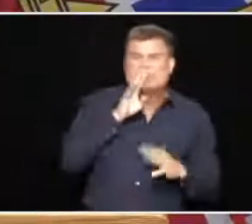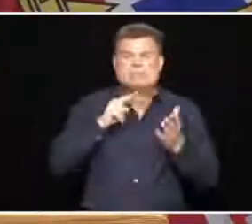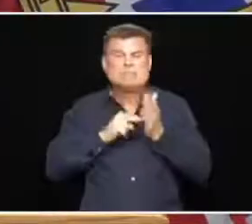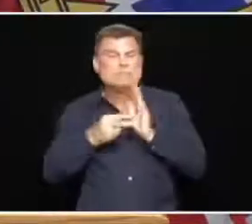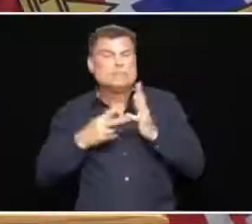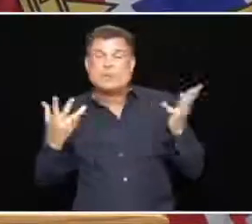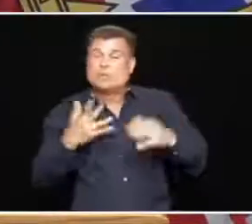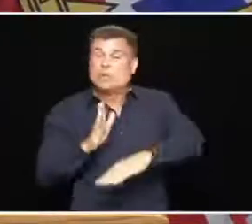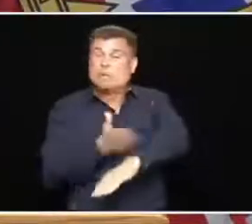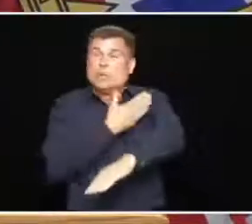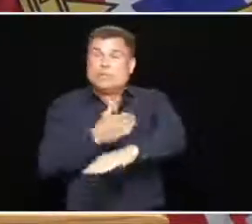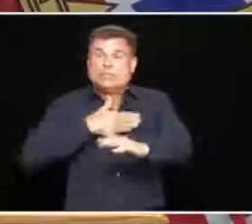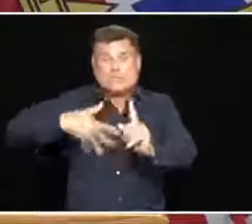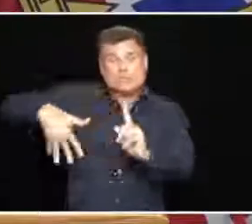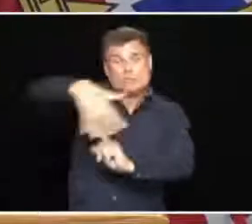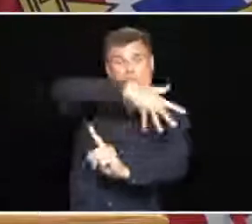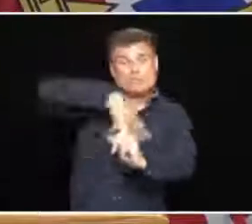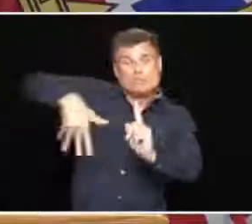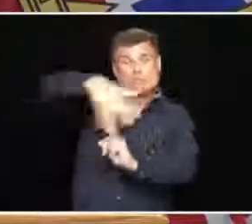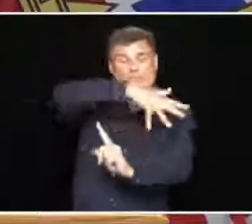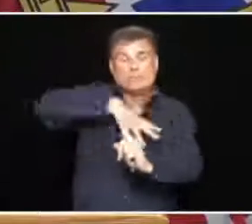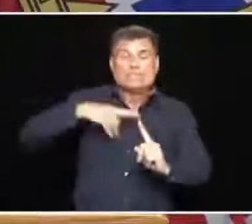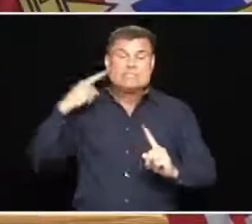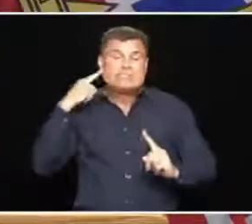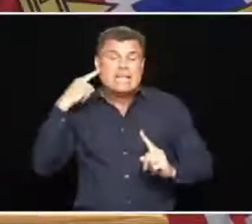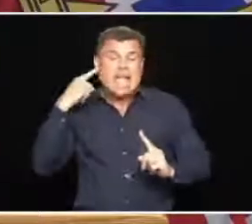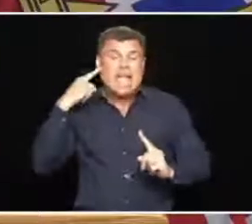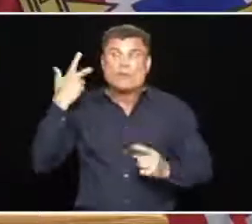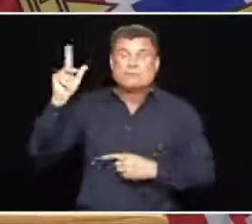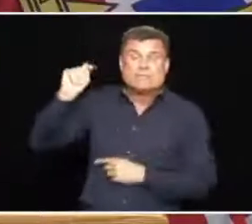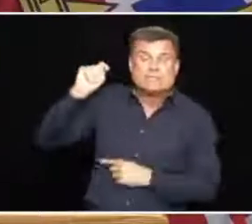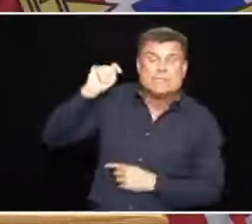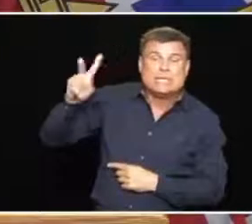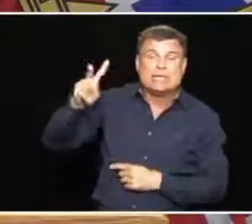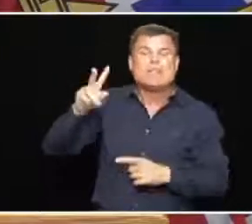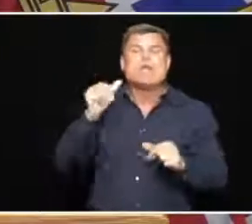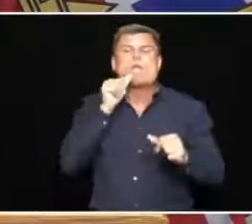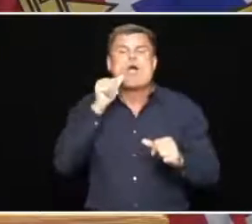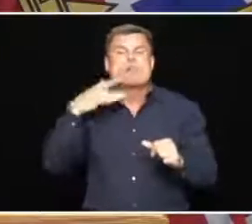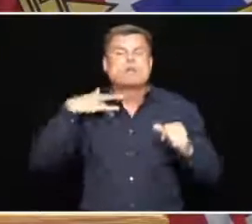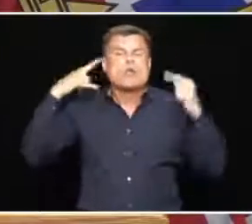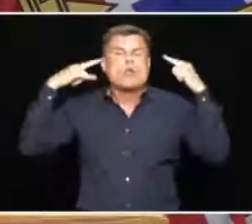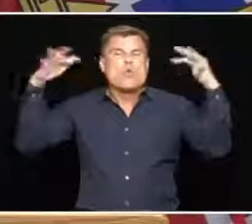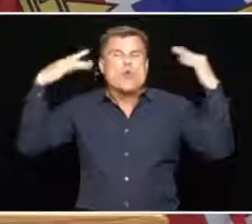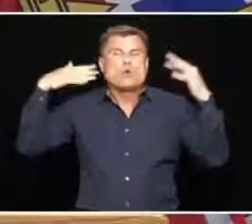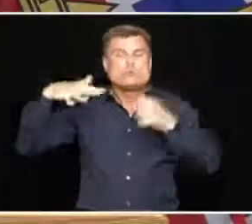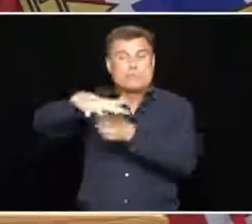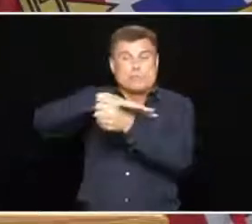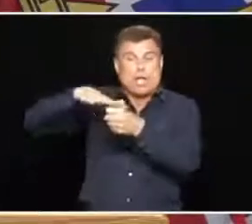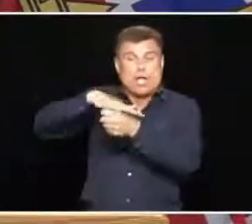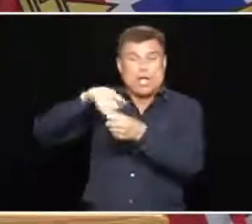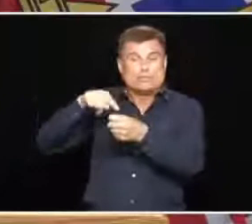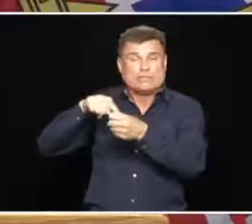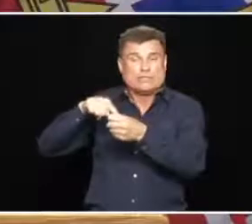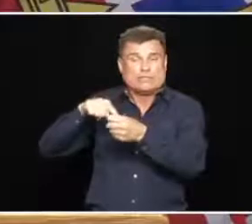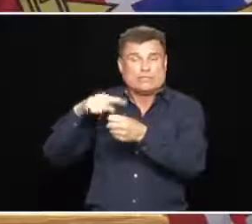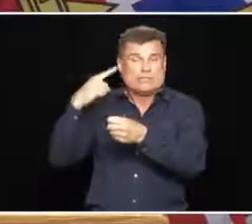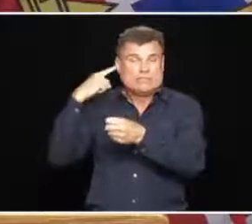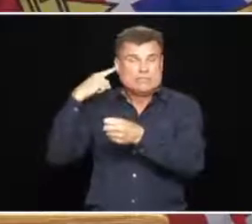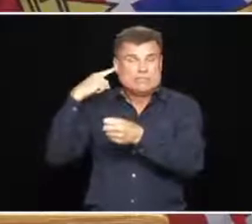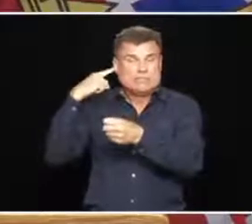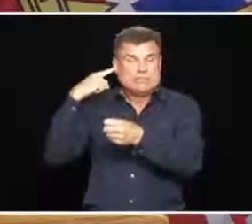have close contact. And that means music or other background sounds, such as from televisions in bars, lounges, pubs, and restaurants,